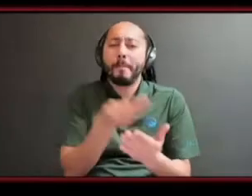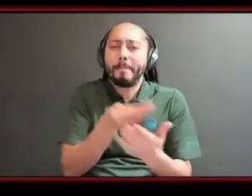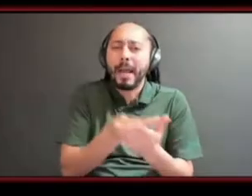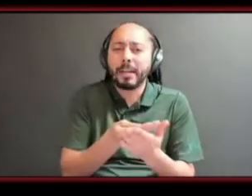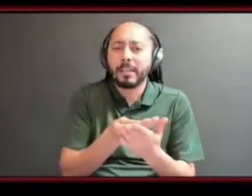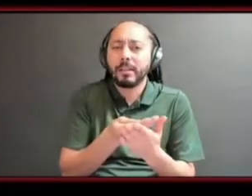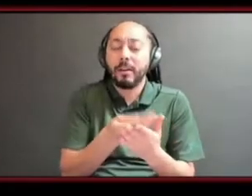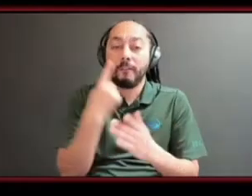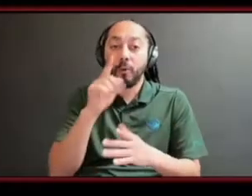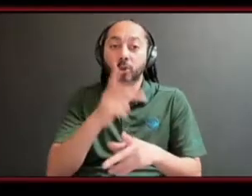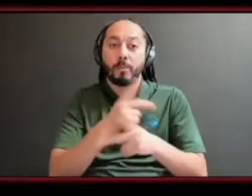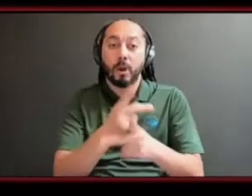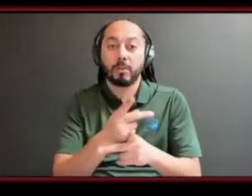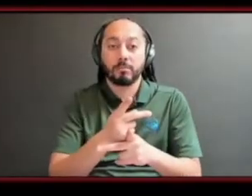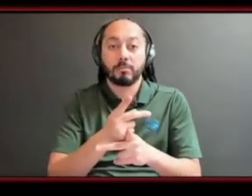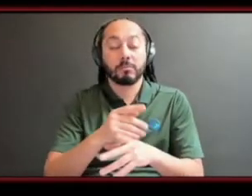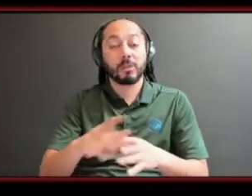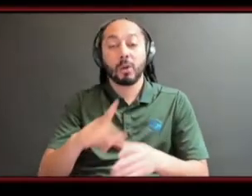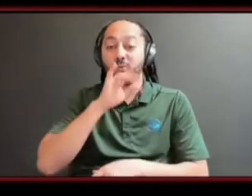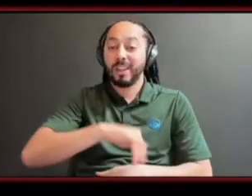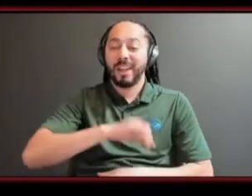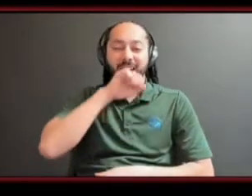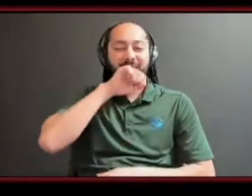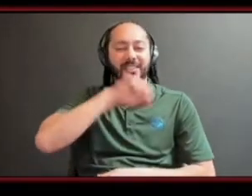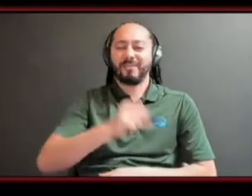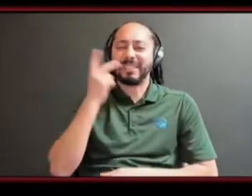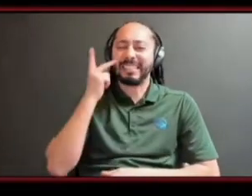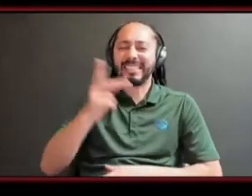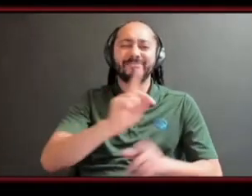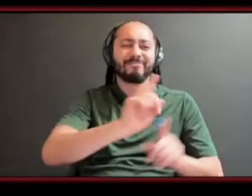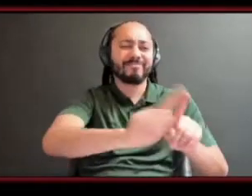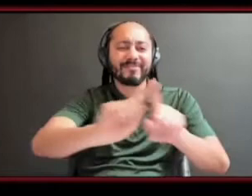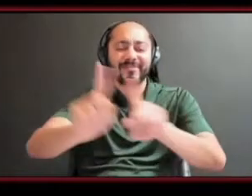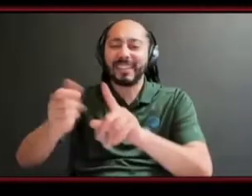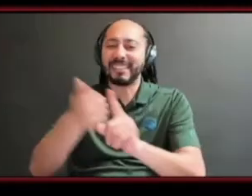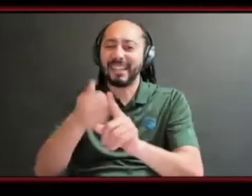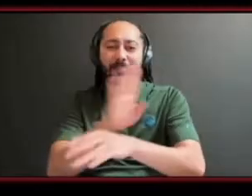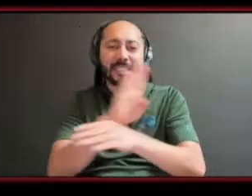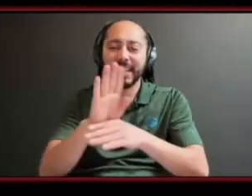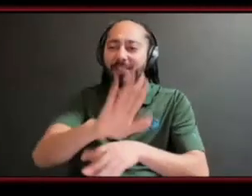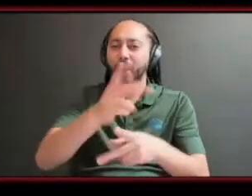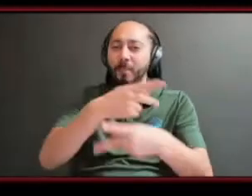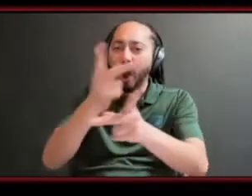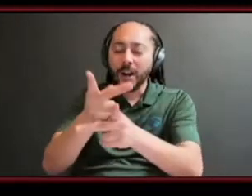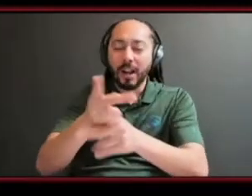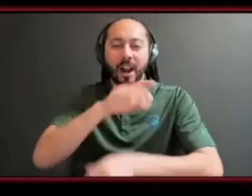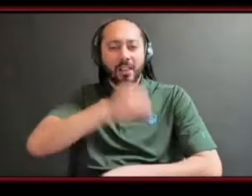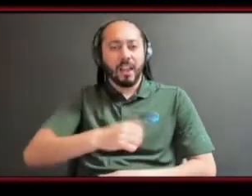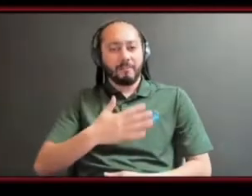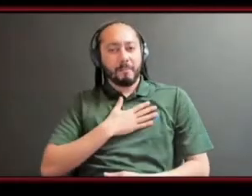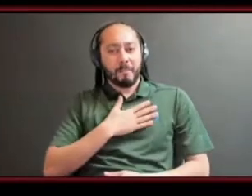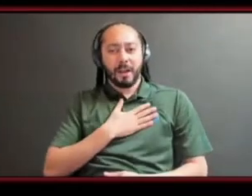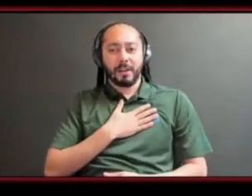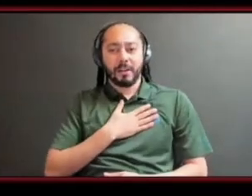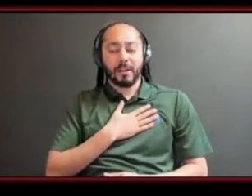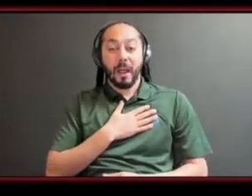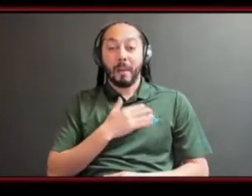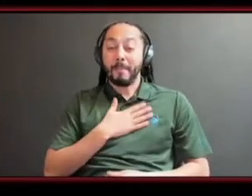of these other entrepreneurship entrepreneurs in their products and that's what i love about mine too i'm my number one buyer